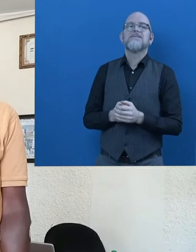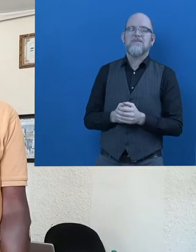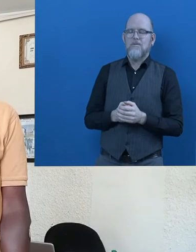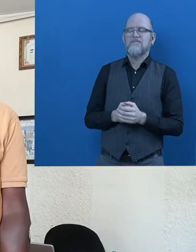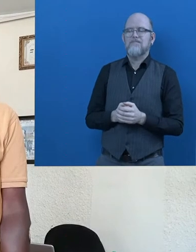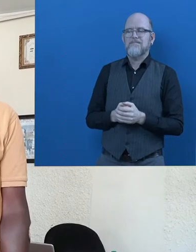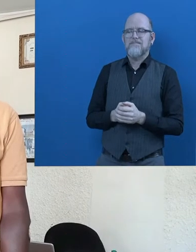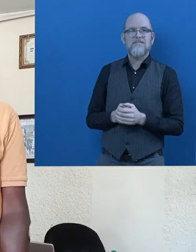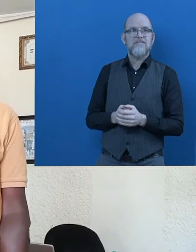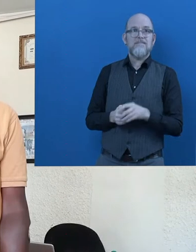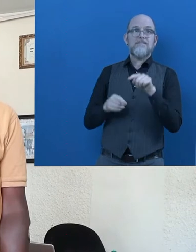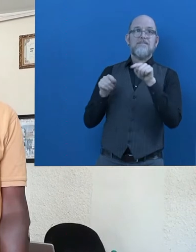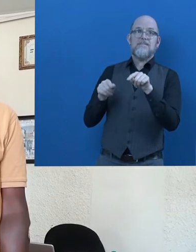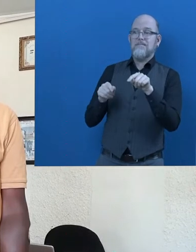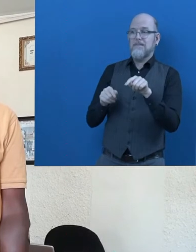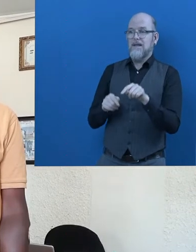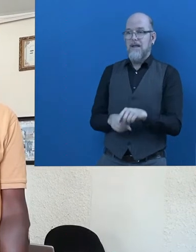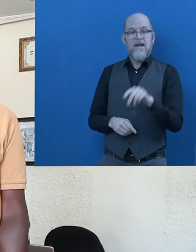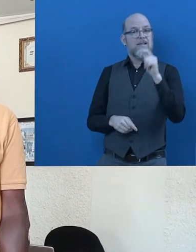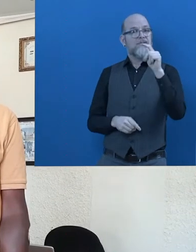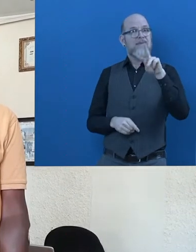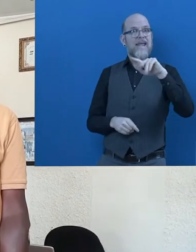How the solution you? How